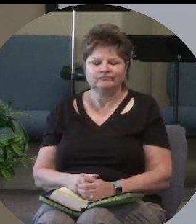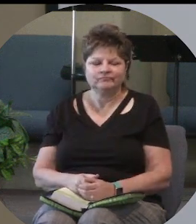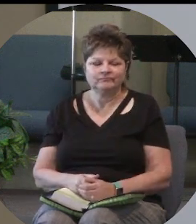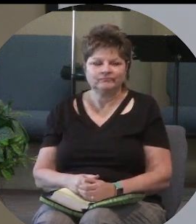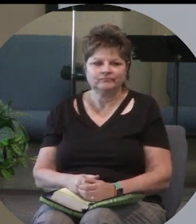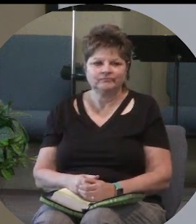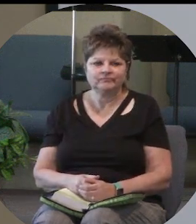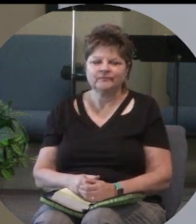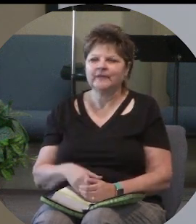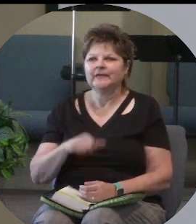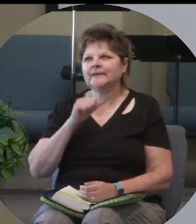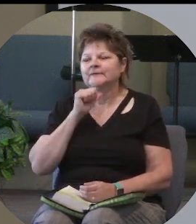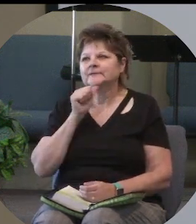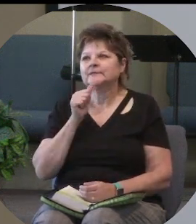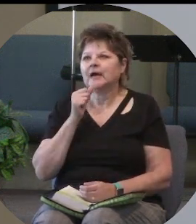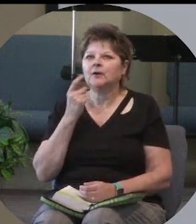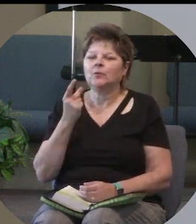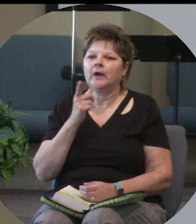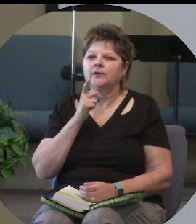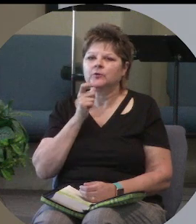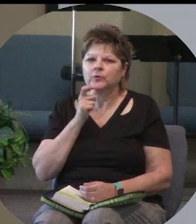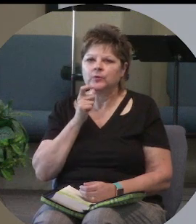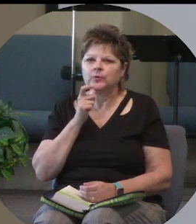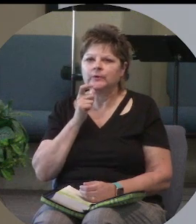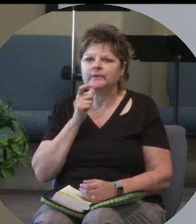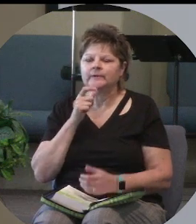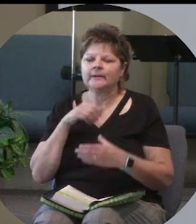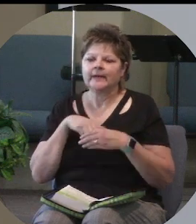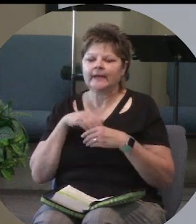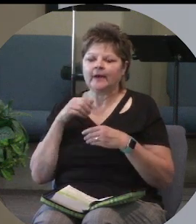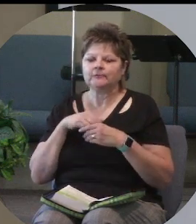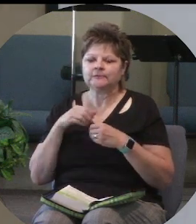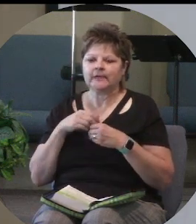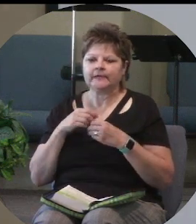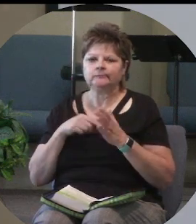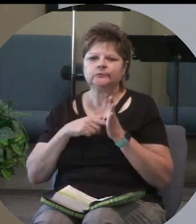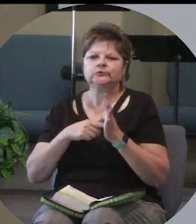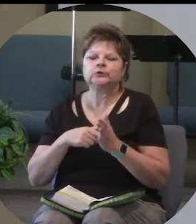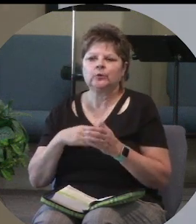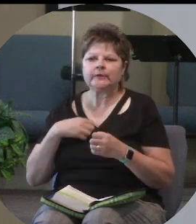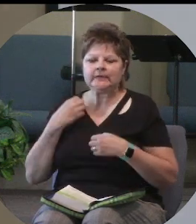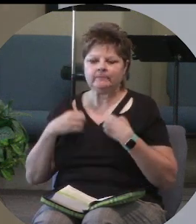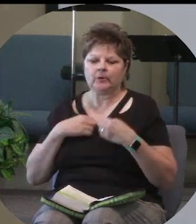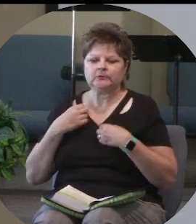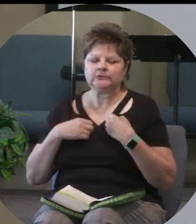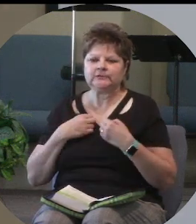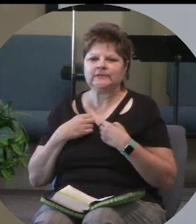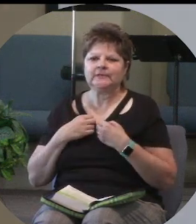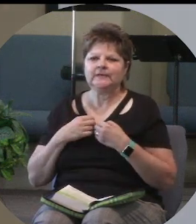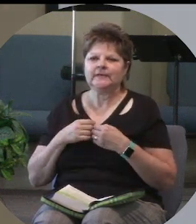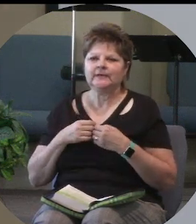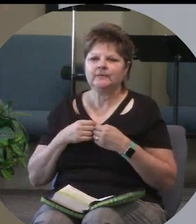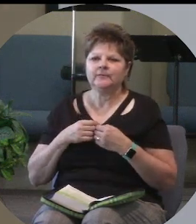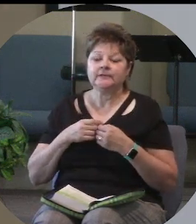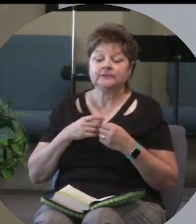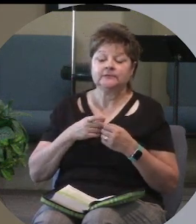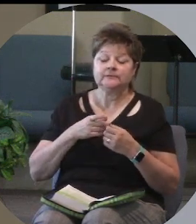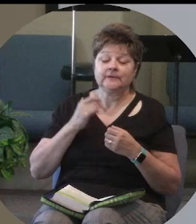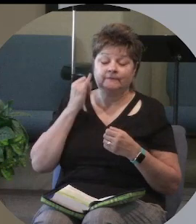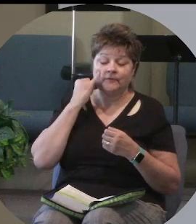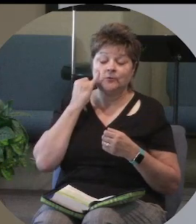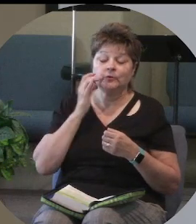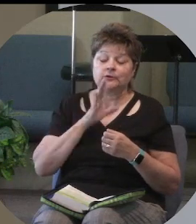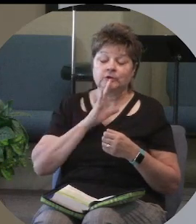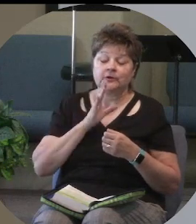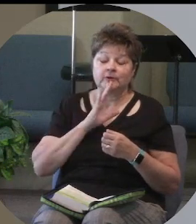he was not one who outwardly demonstrated emotion and affection you got him talking about what God did in people's lives